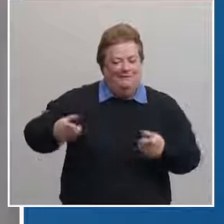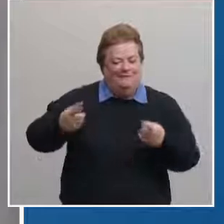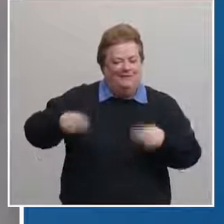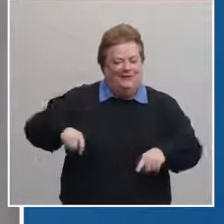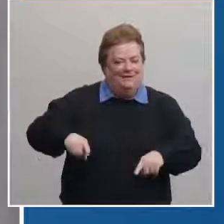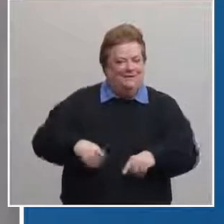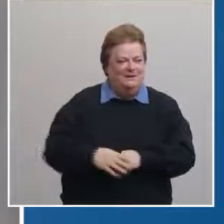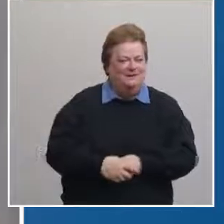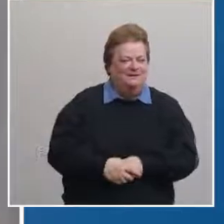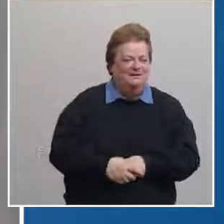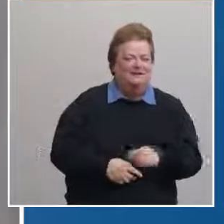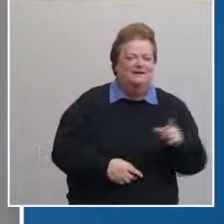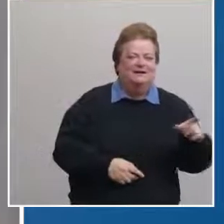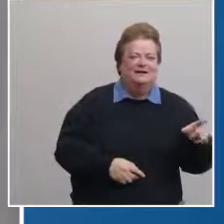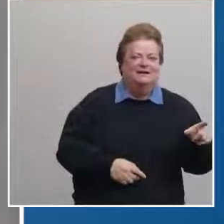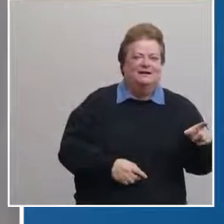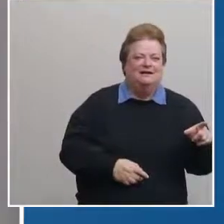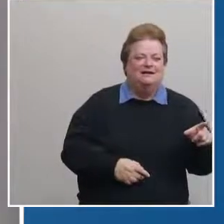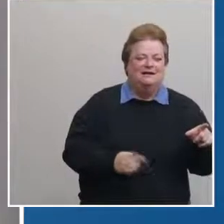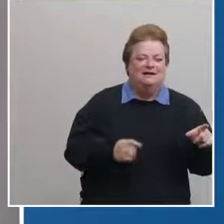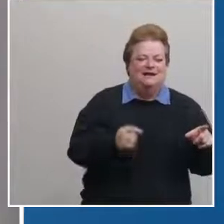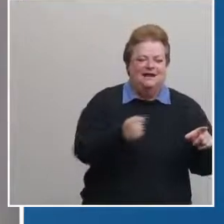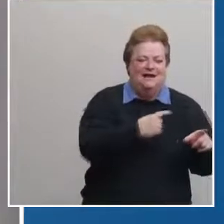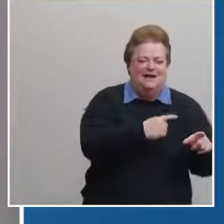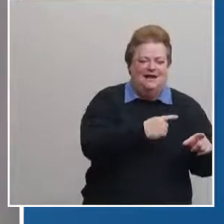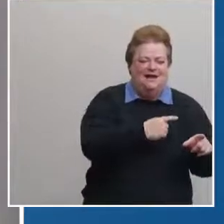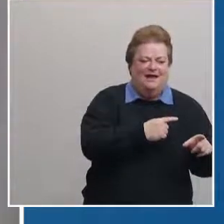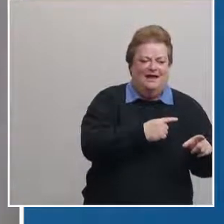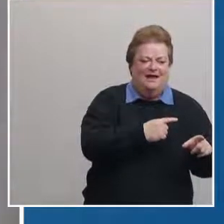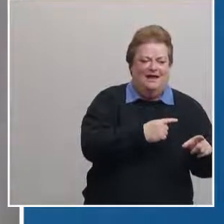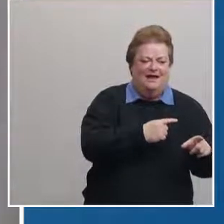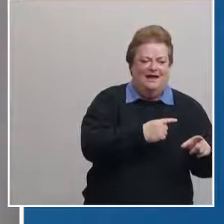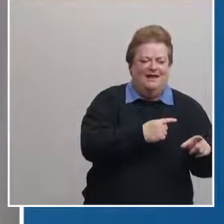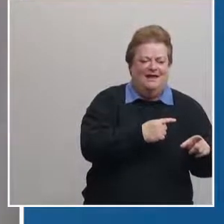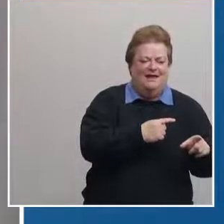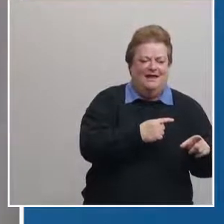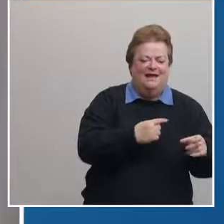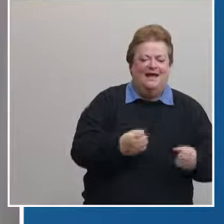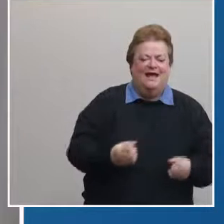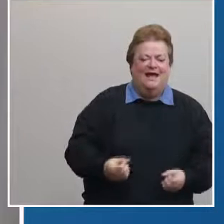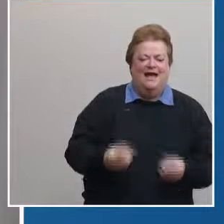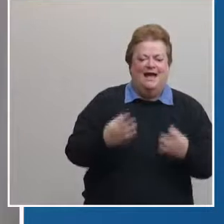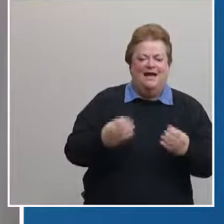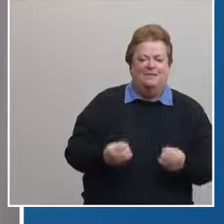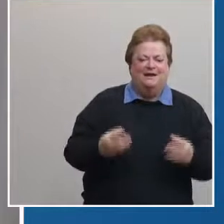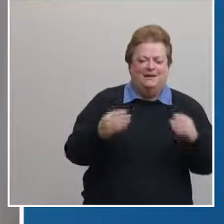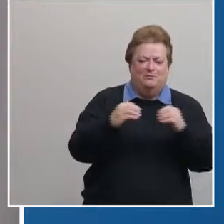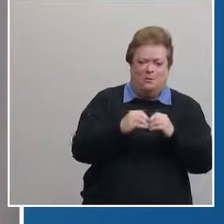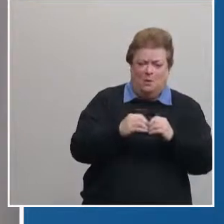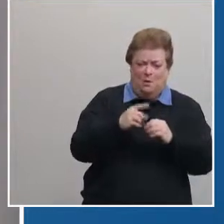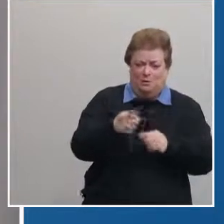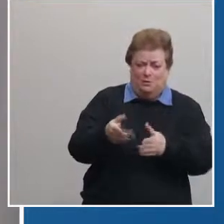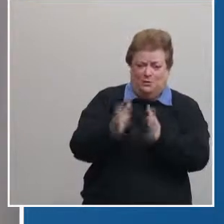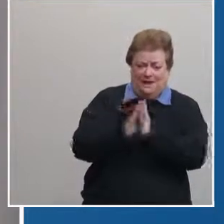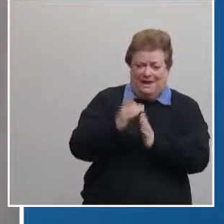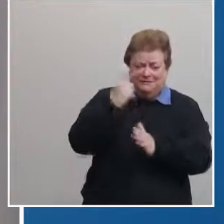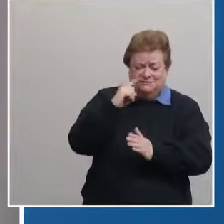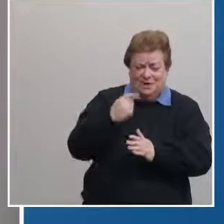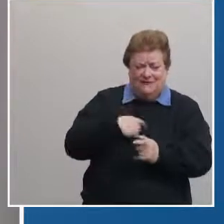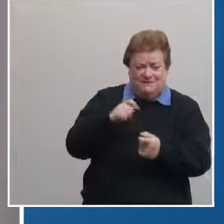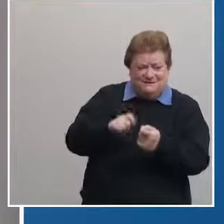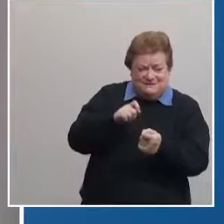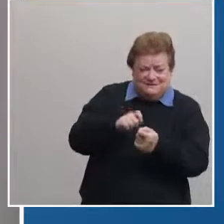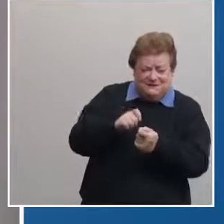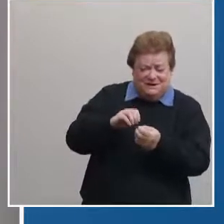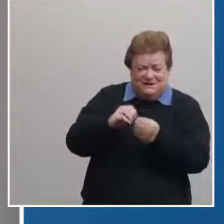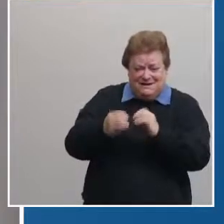uh how much more i guess how many more doses have have you asked for has there been a specific number